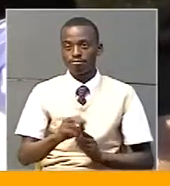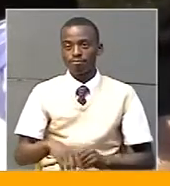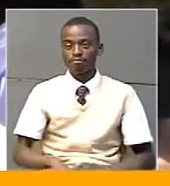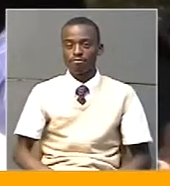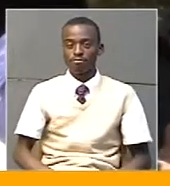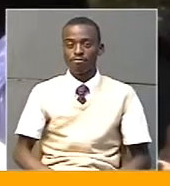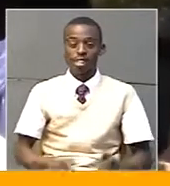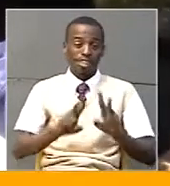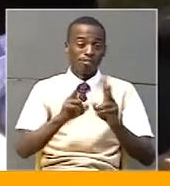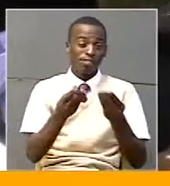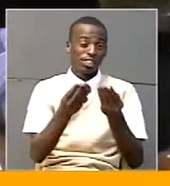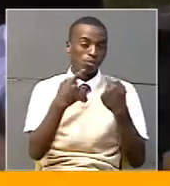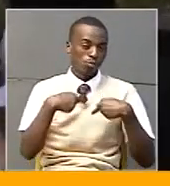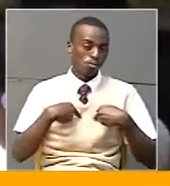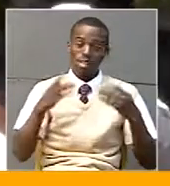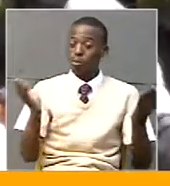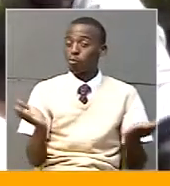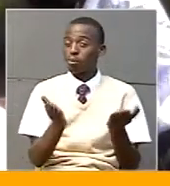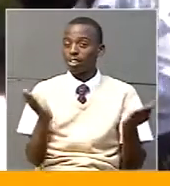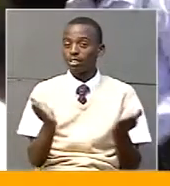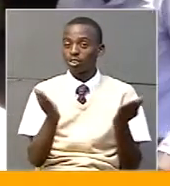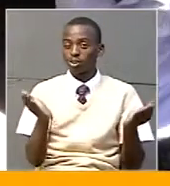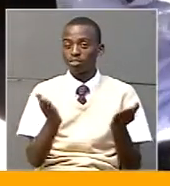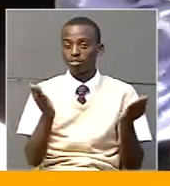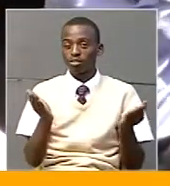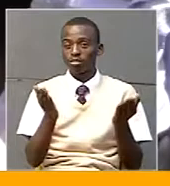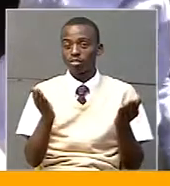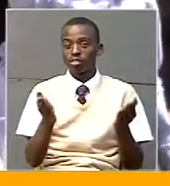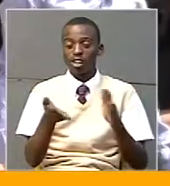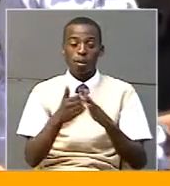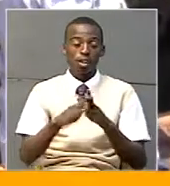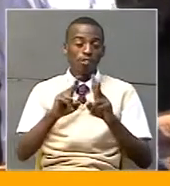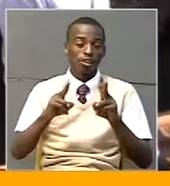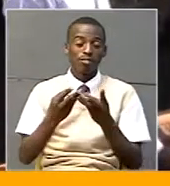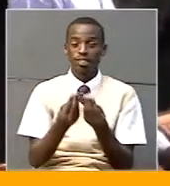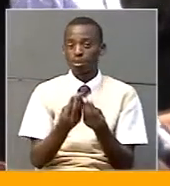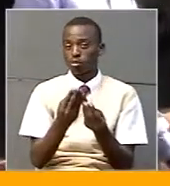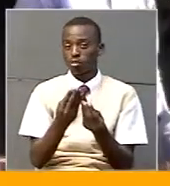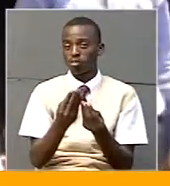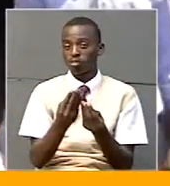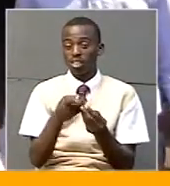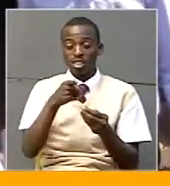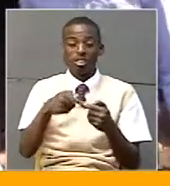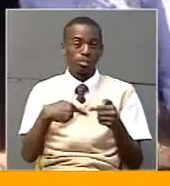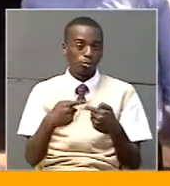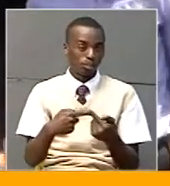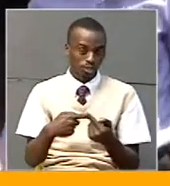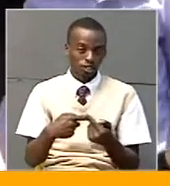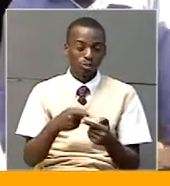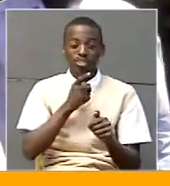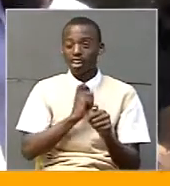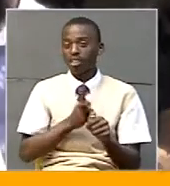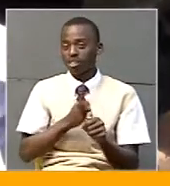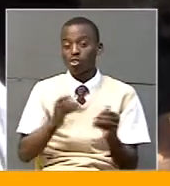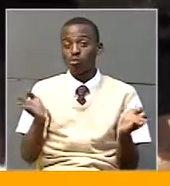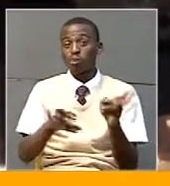Very, very simple for me. Mobilization has become very simple. Before this project, it was very hard